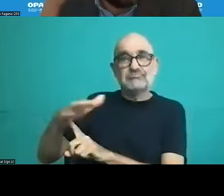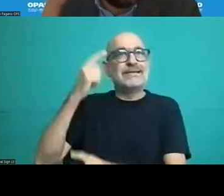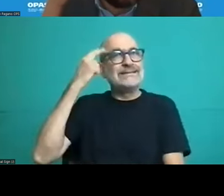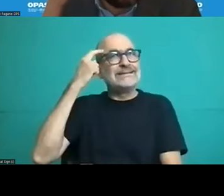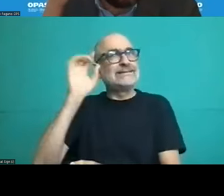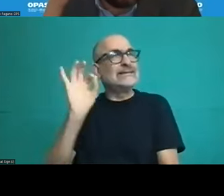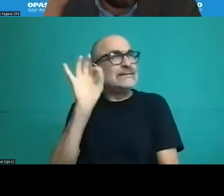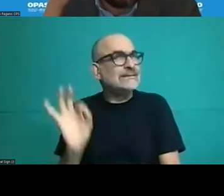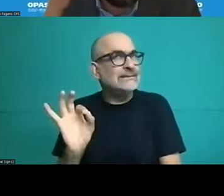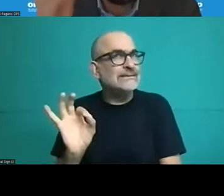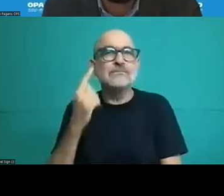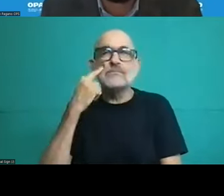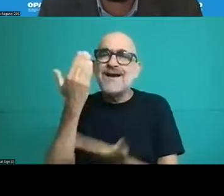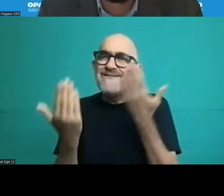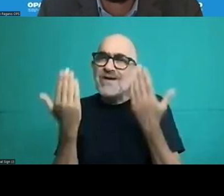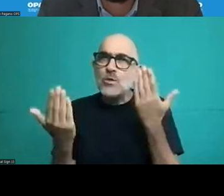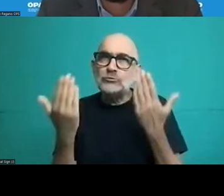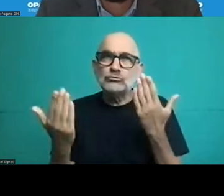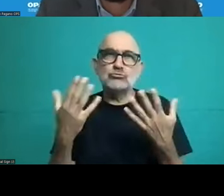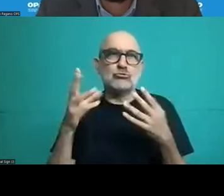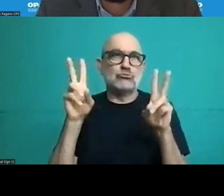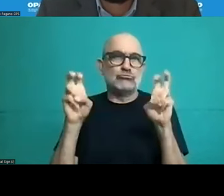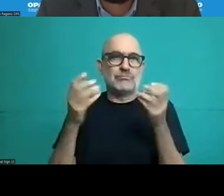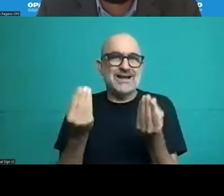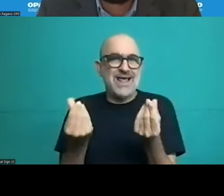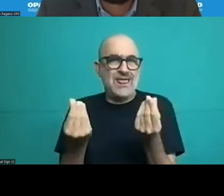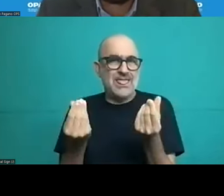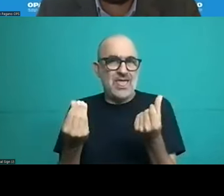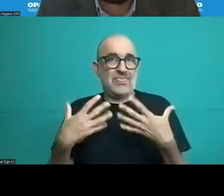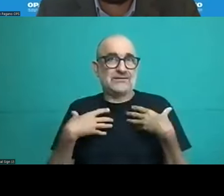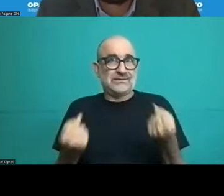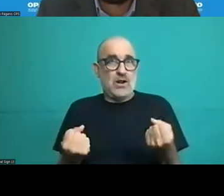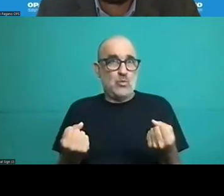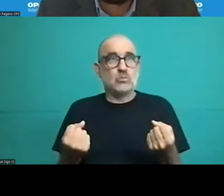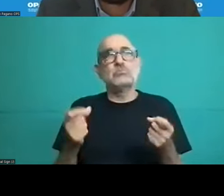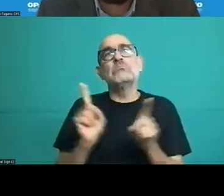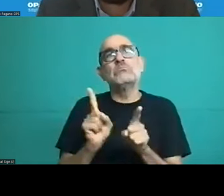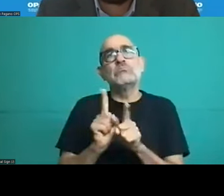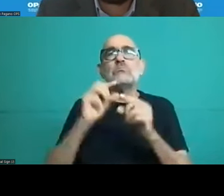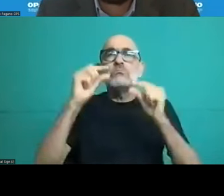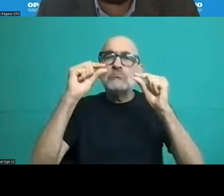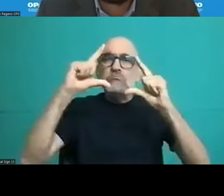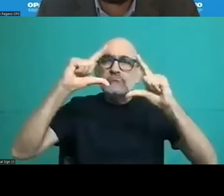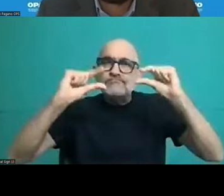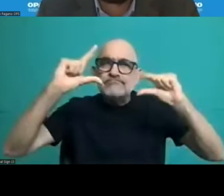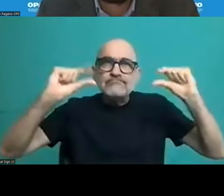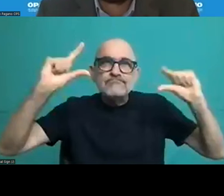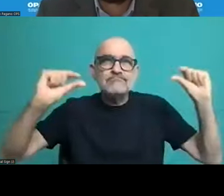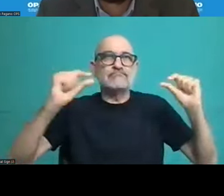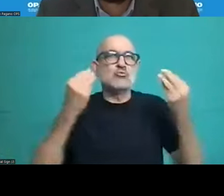put forward indexes indicators which show us a clear need for improvement